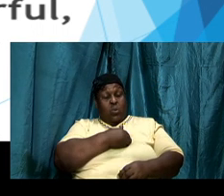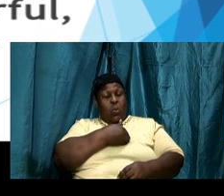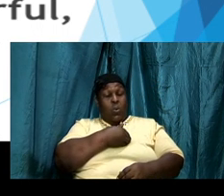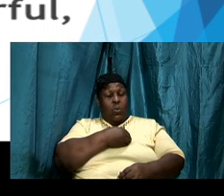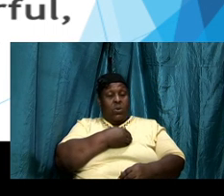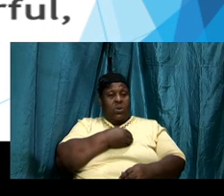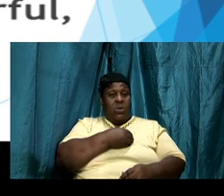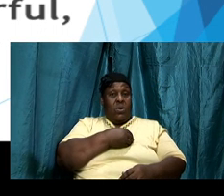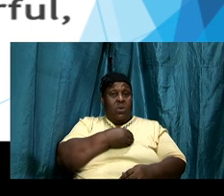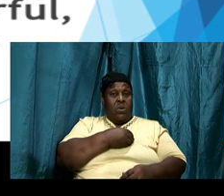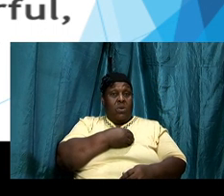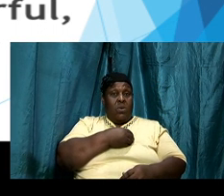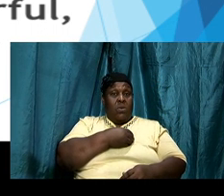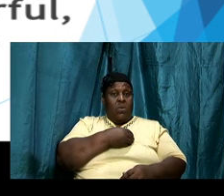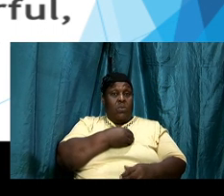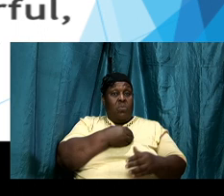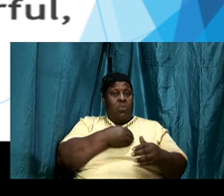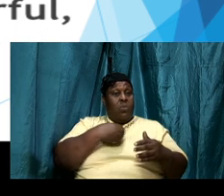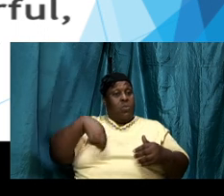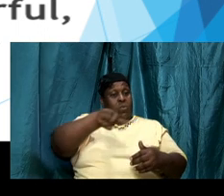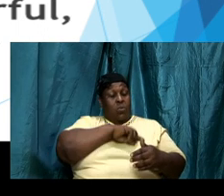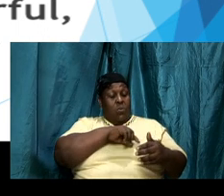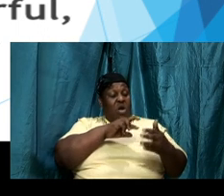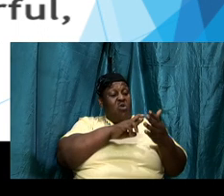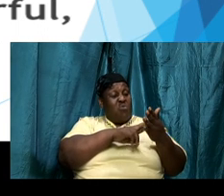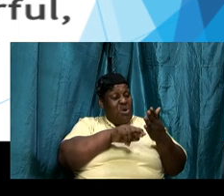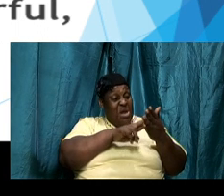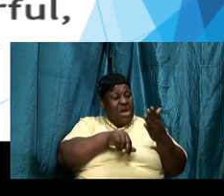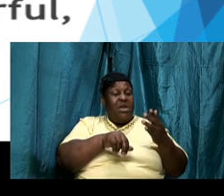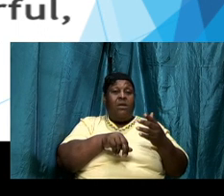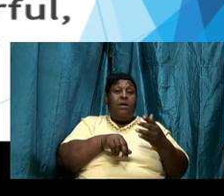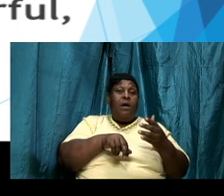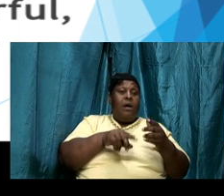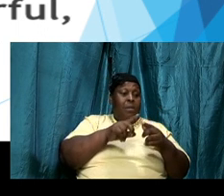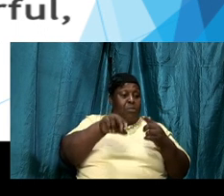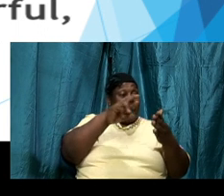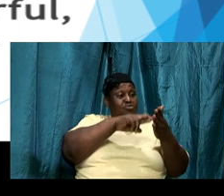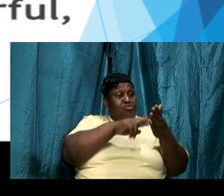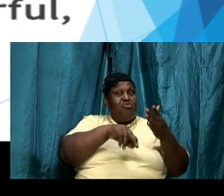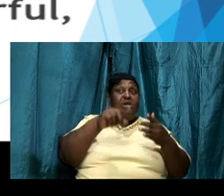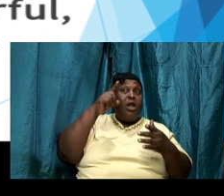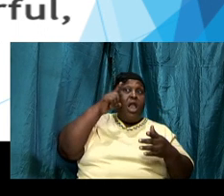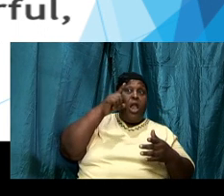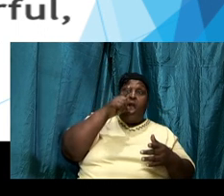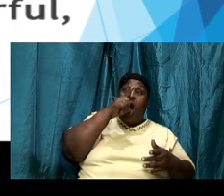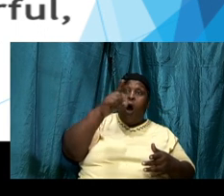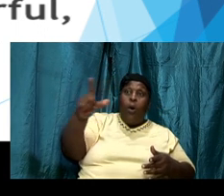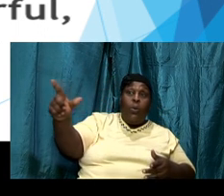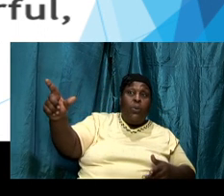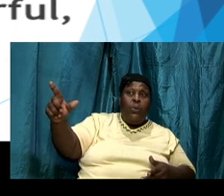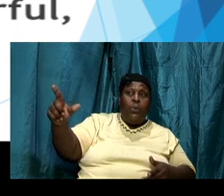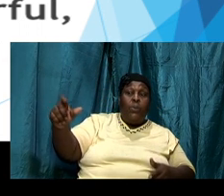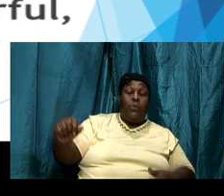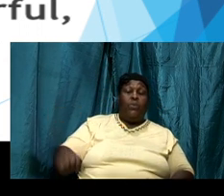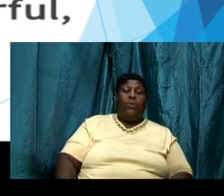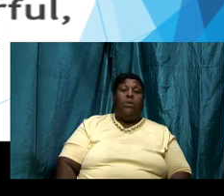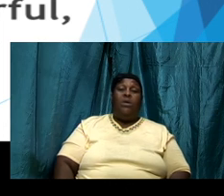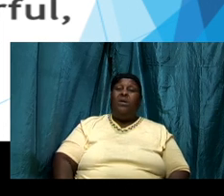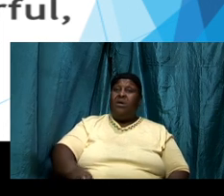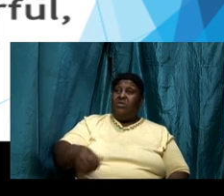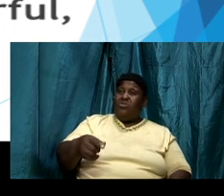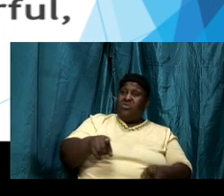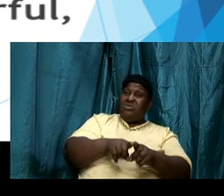I want the saints of God to practice to read aloud and just like Joshua